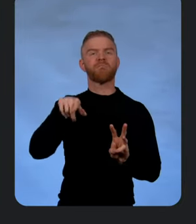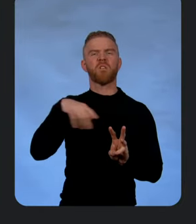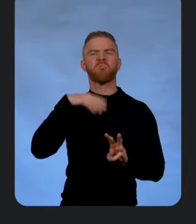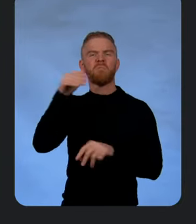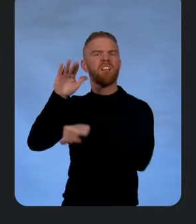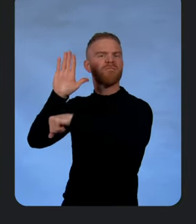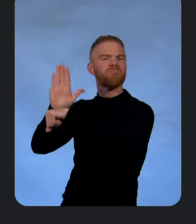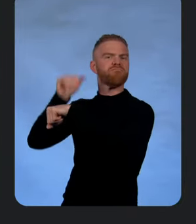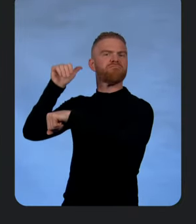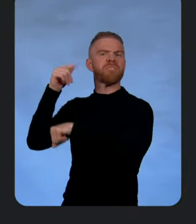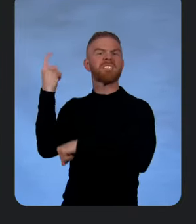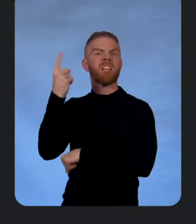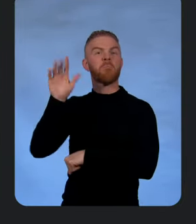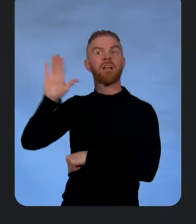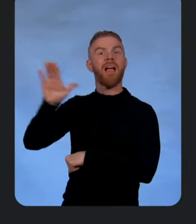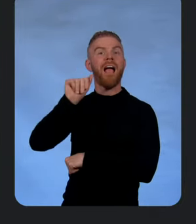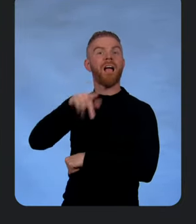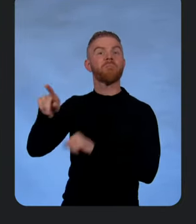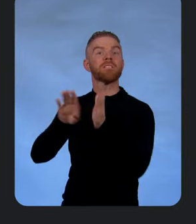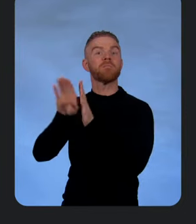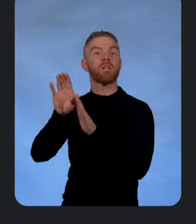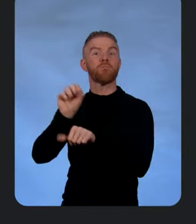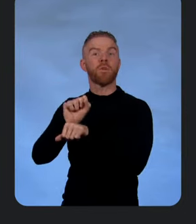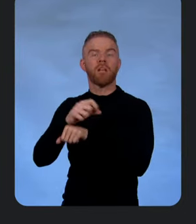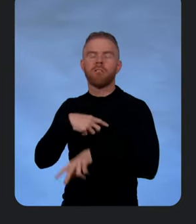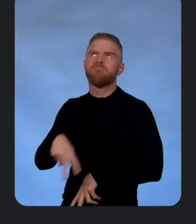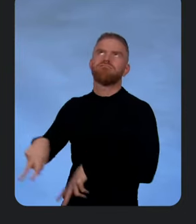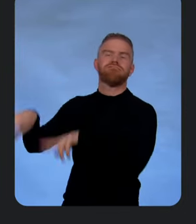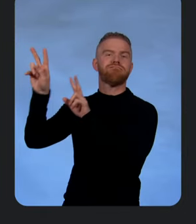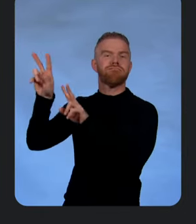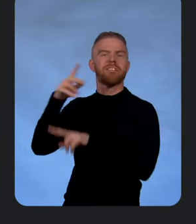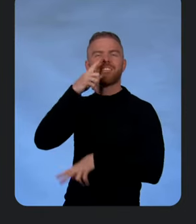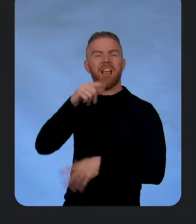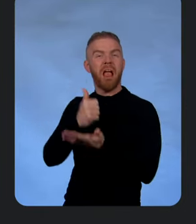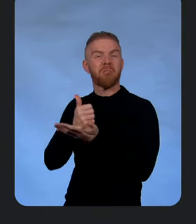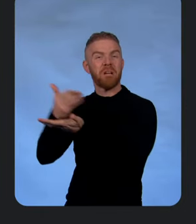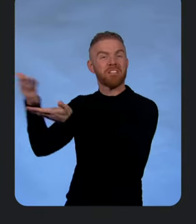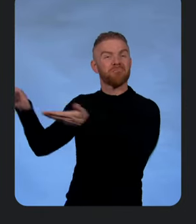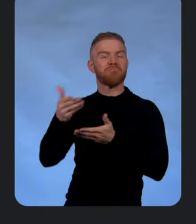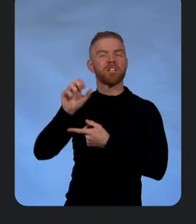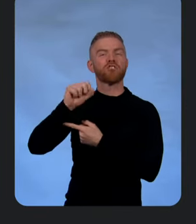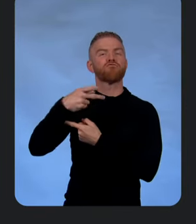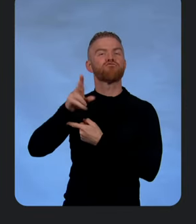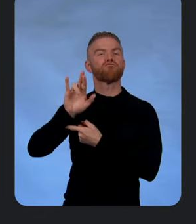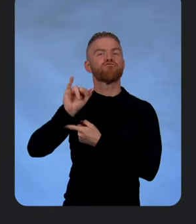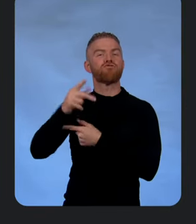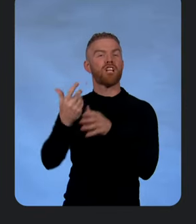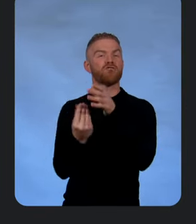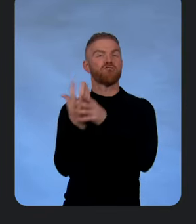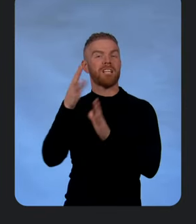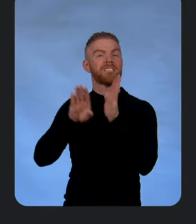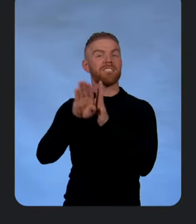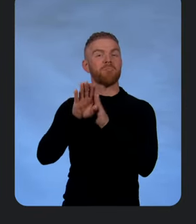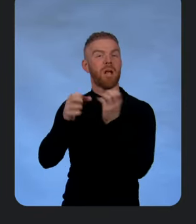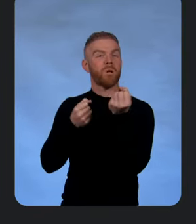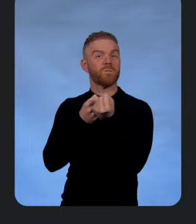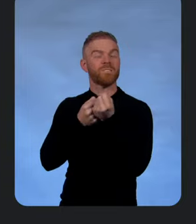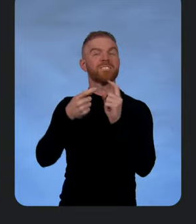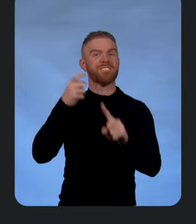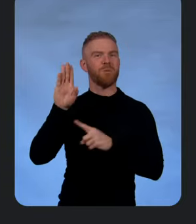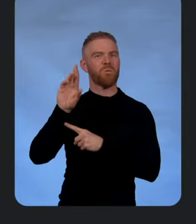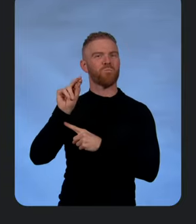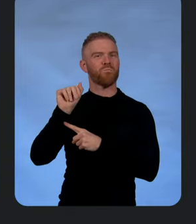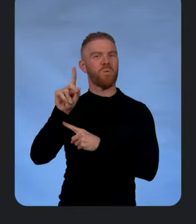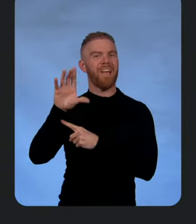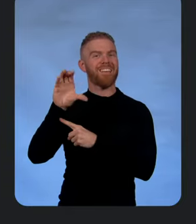I'm going to tag in someone who's app dev work I really admire. Please help me welcome Spring Developer Advocate from Broadcom, Josh